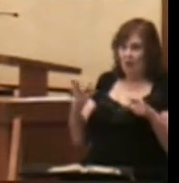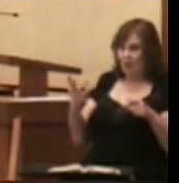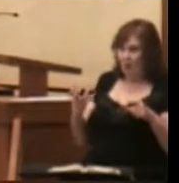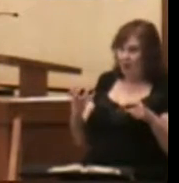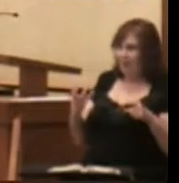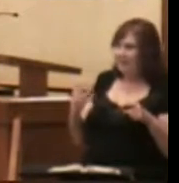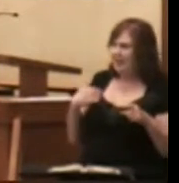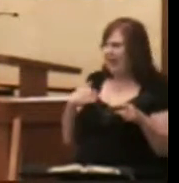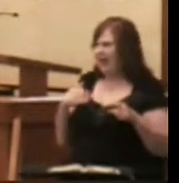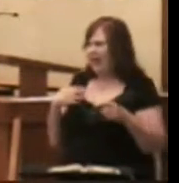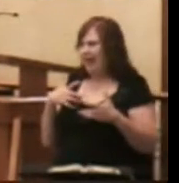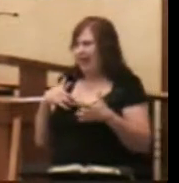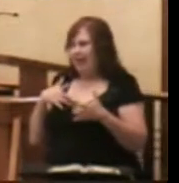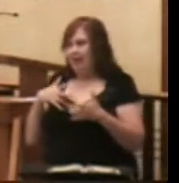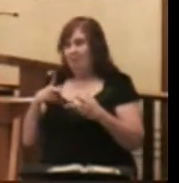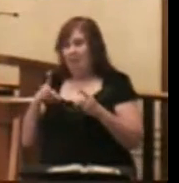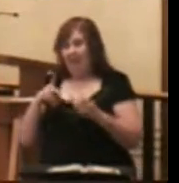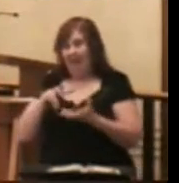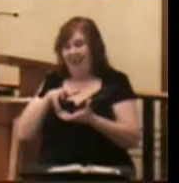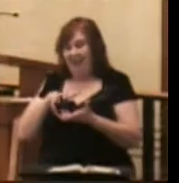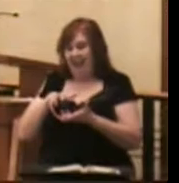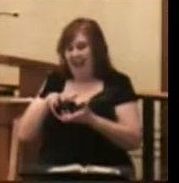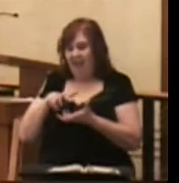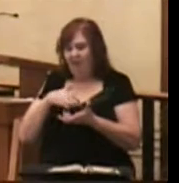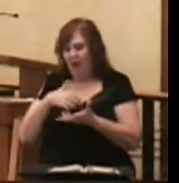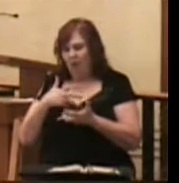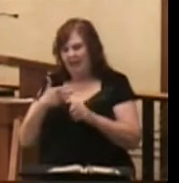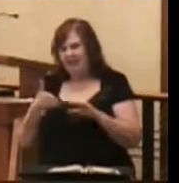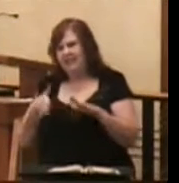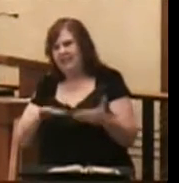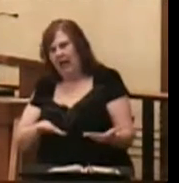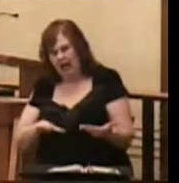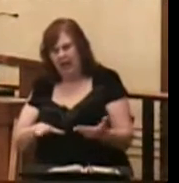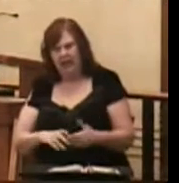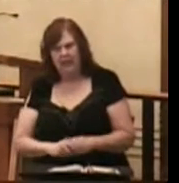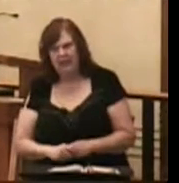I'm the laughingstock of the people. I just want to die.